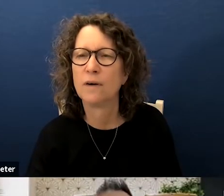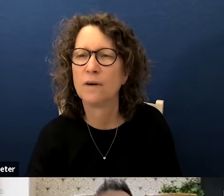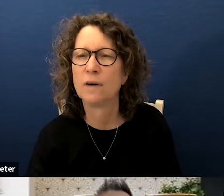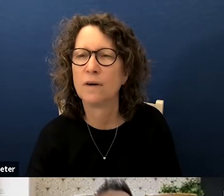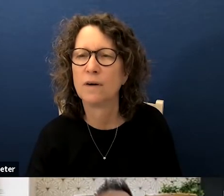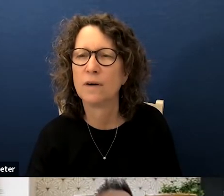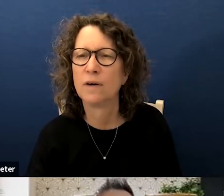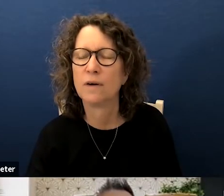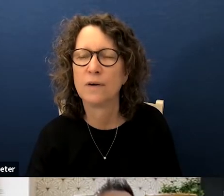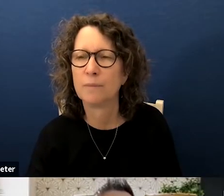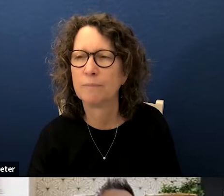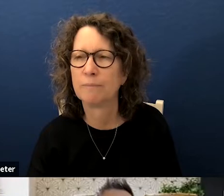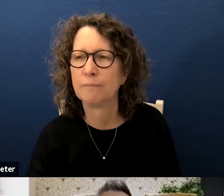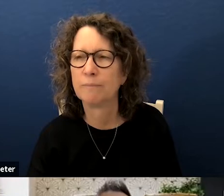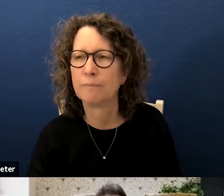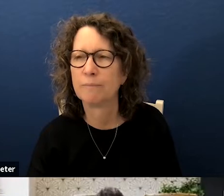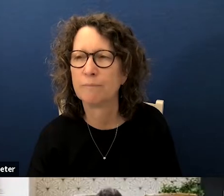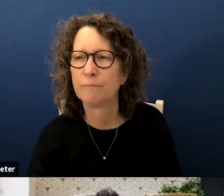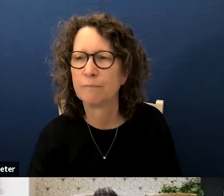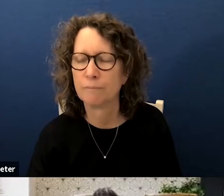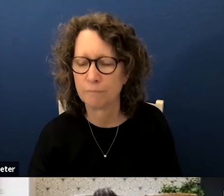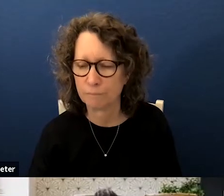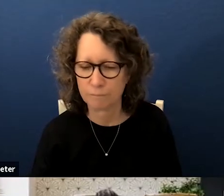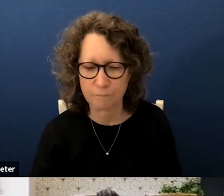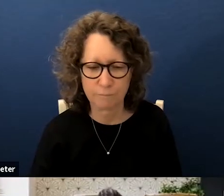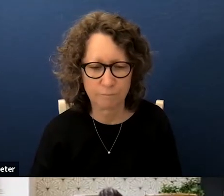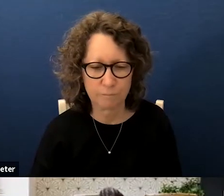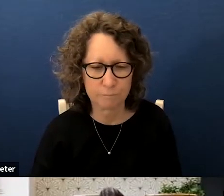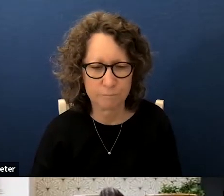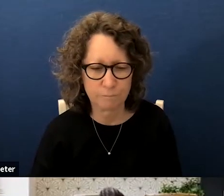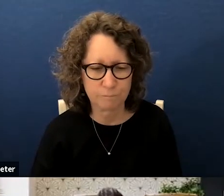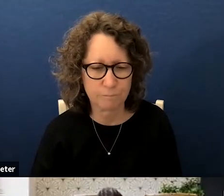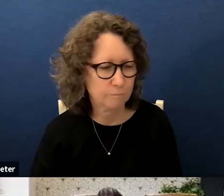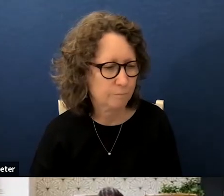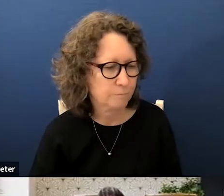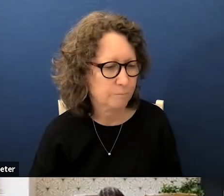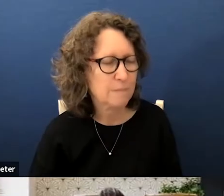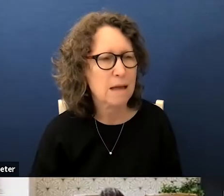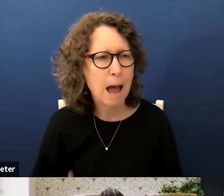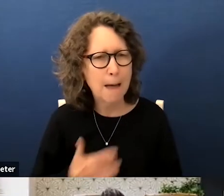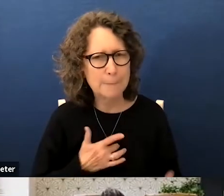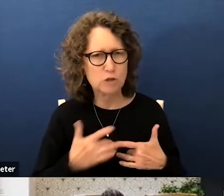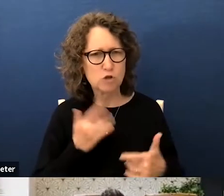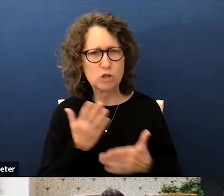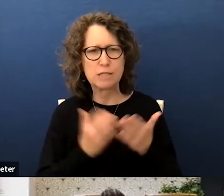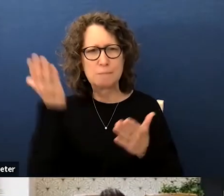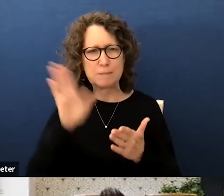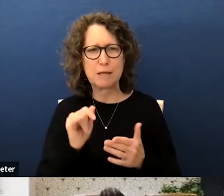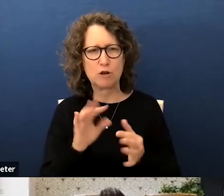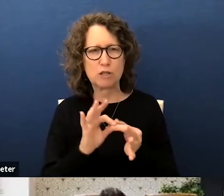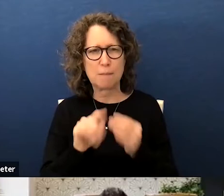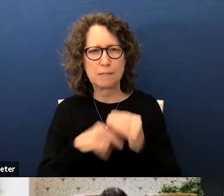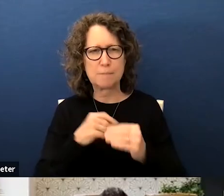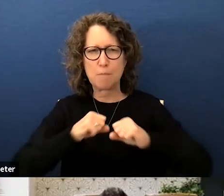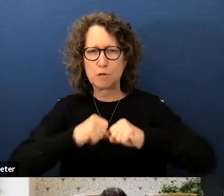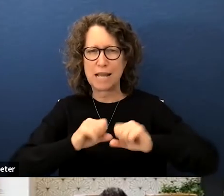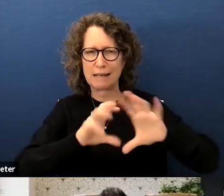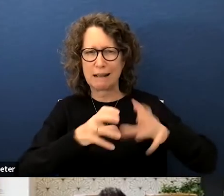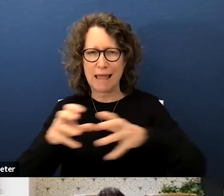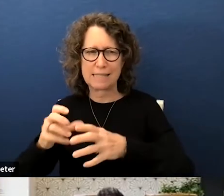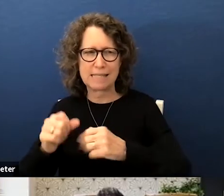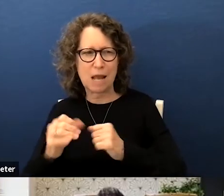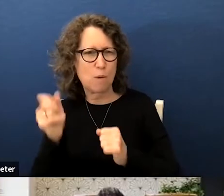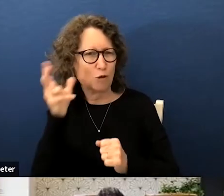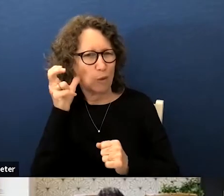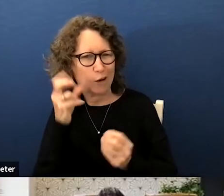want to um i'm concerned about some speakers comments tonight about uh protected classes and i sure want to